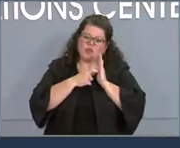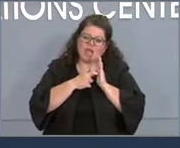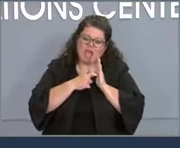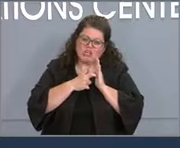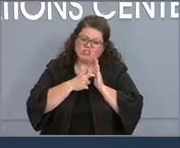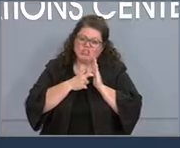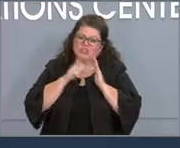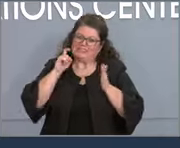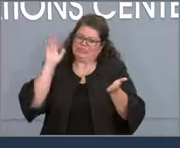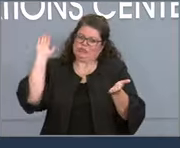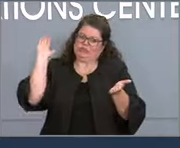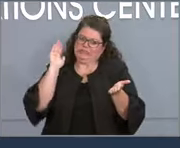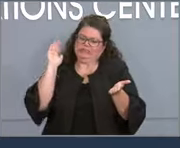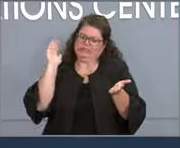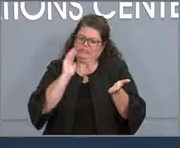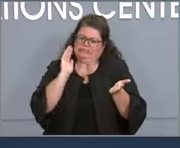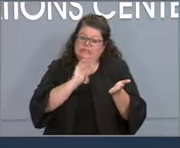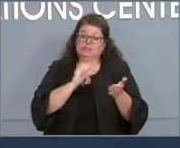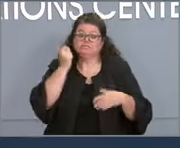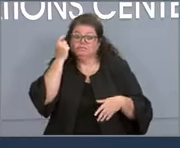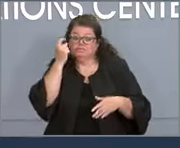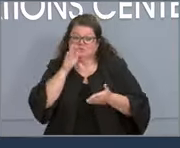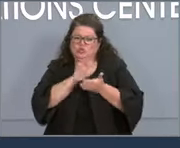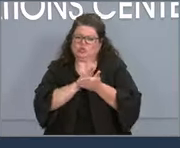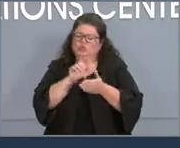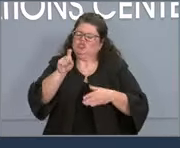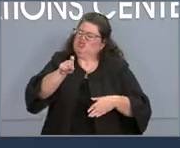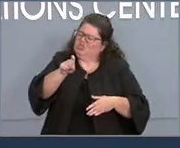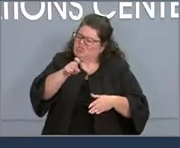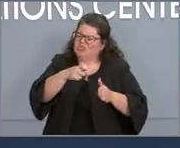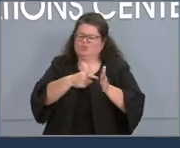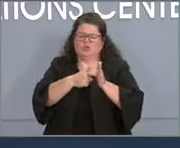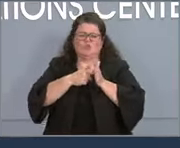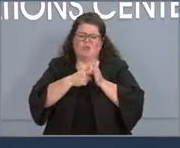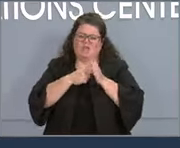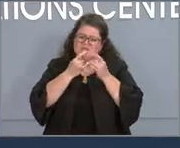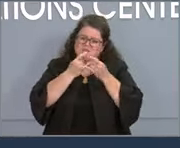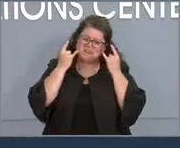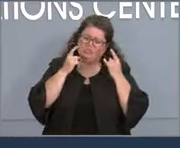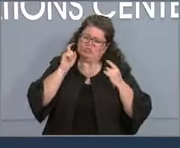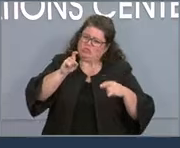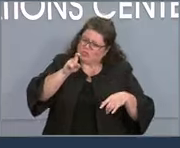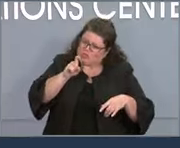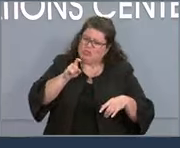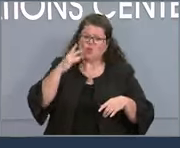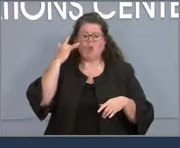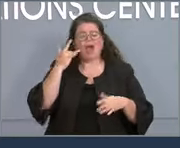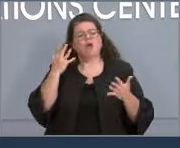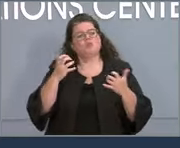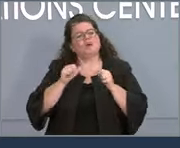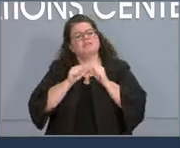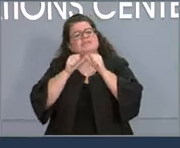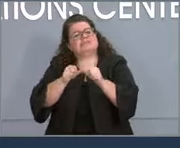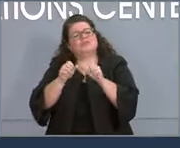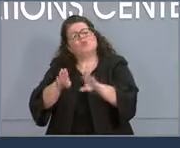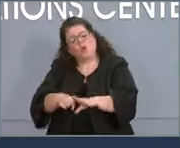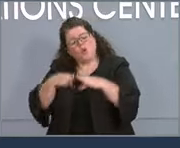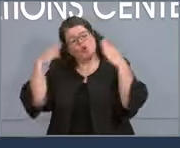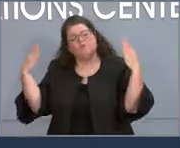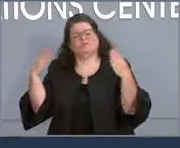levels. All schools should require masks to keep everyone in school for in person learning.